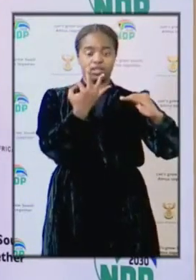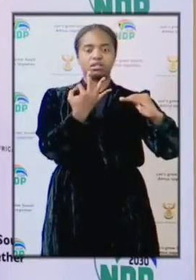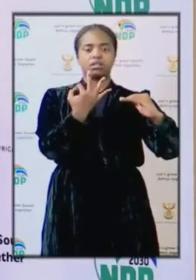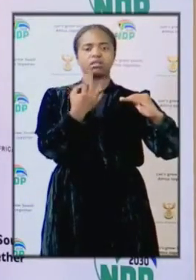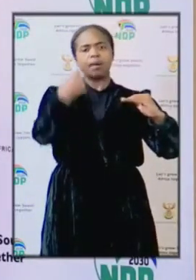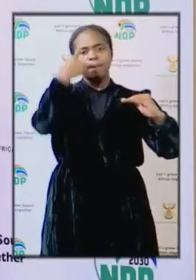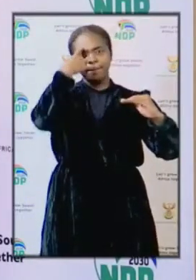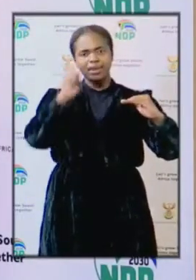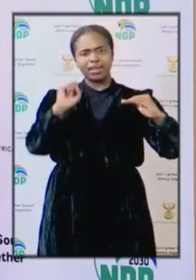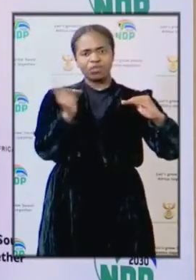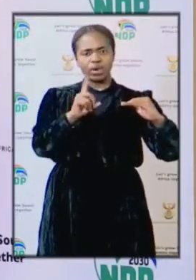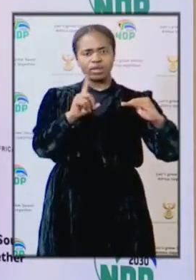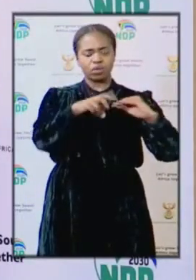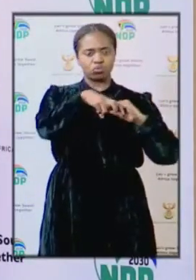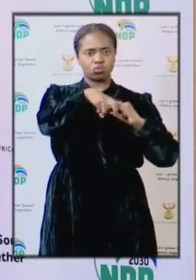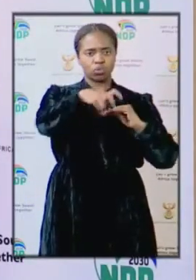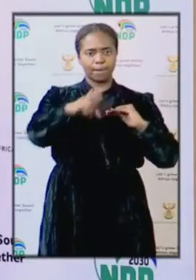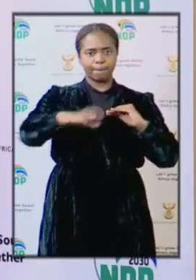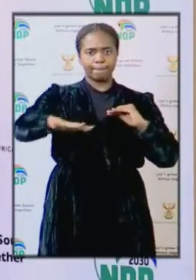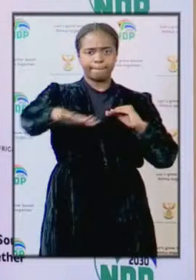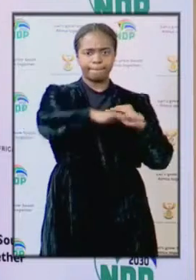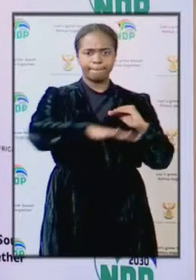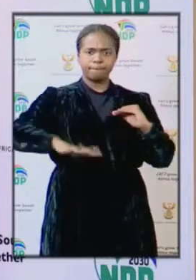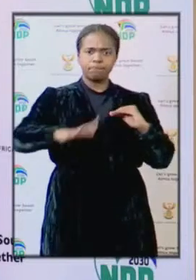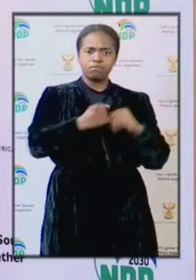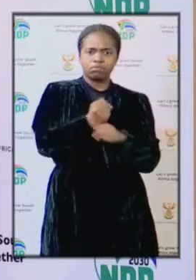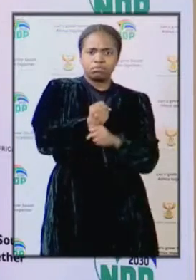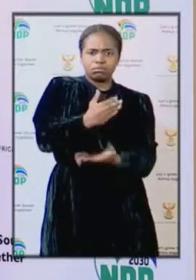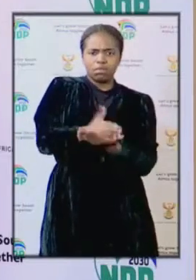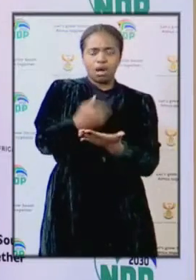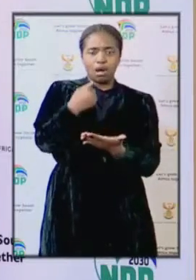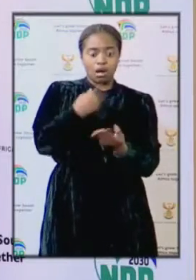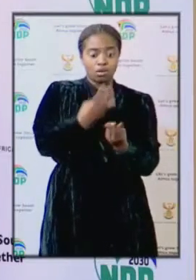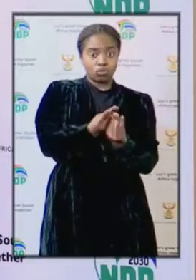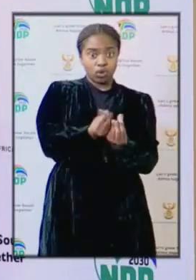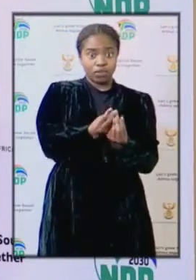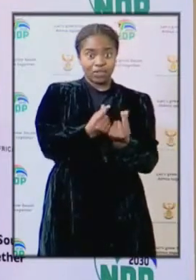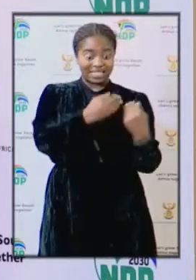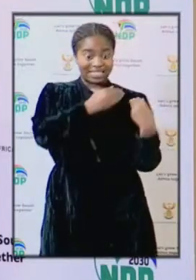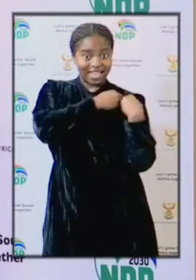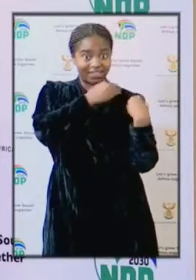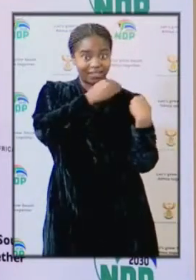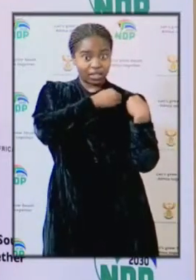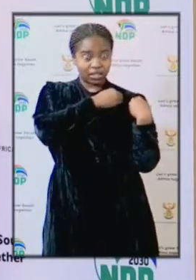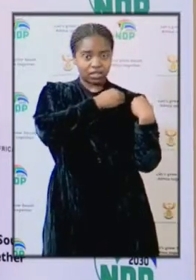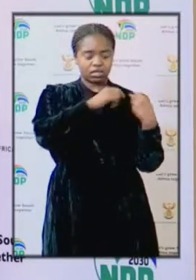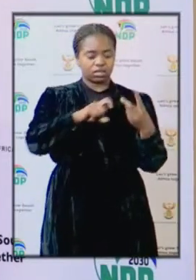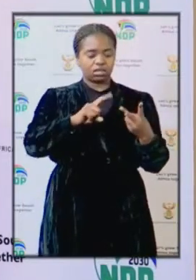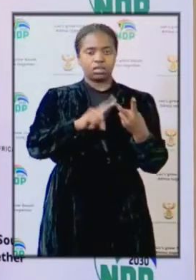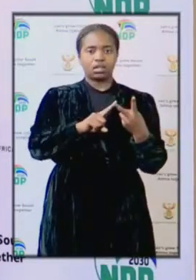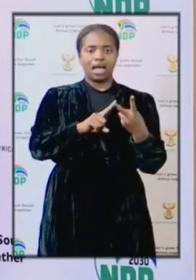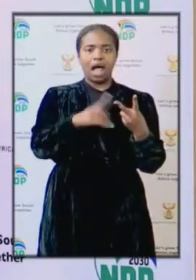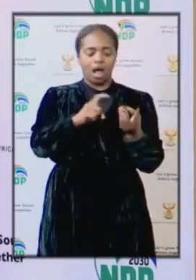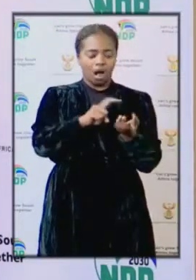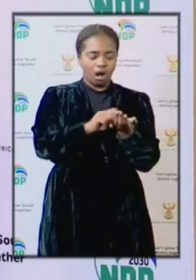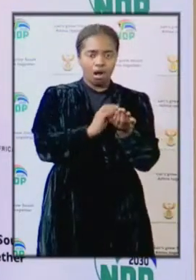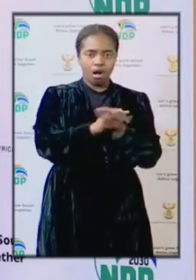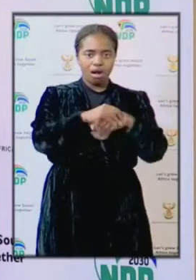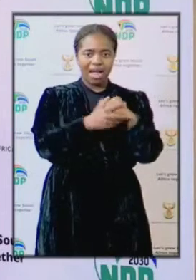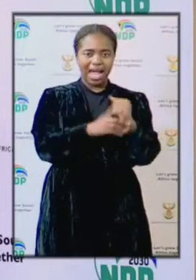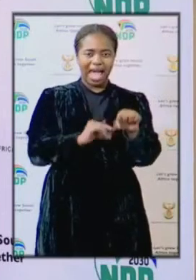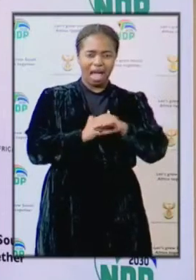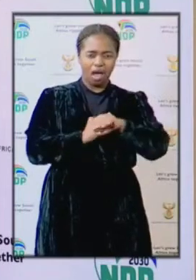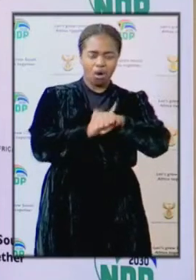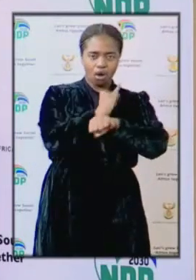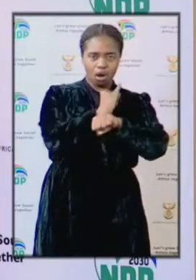we believe that the tourism sector should be at the forefront of deploying solutions focused on safety, sanitizing methods and early